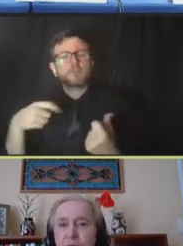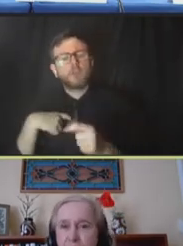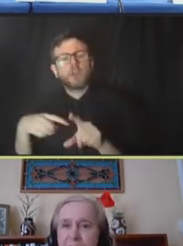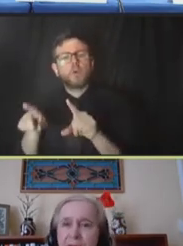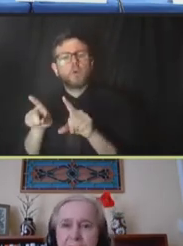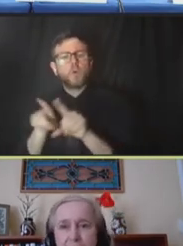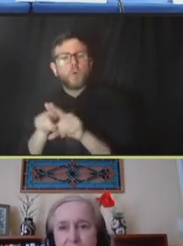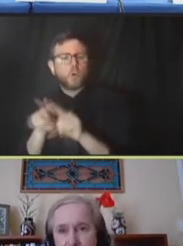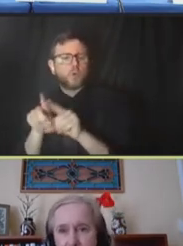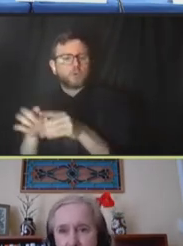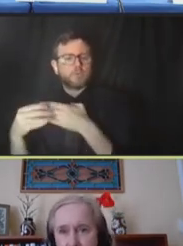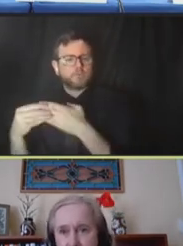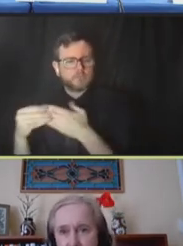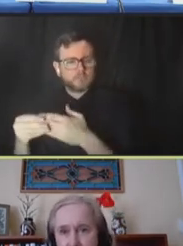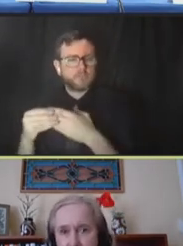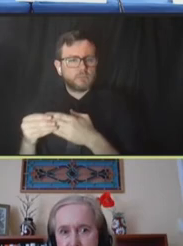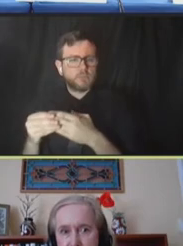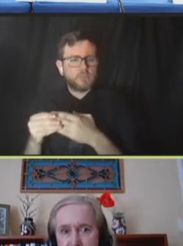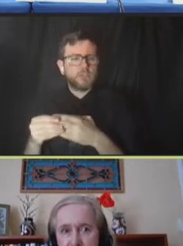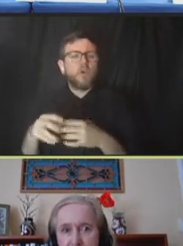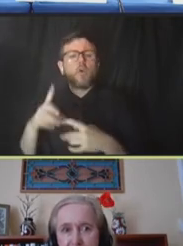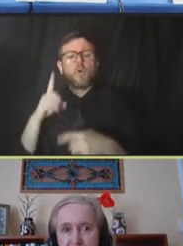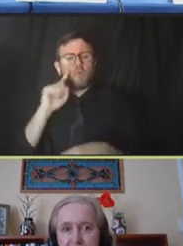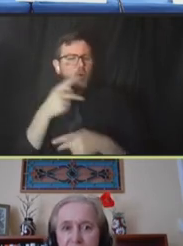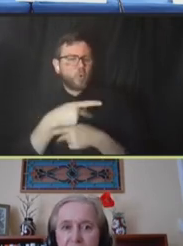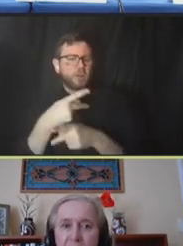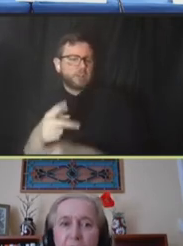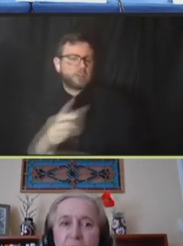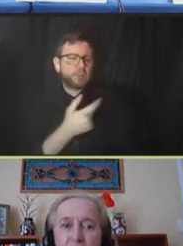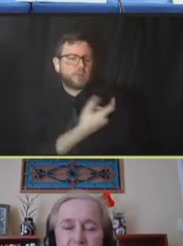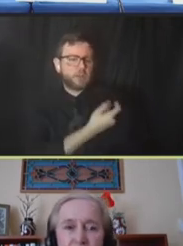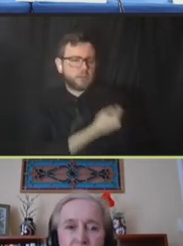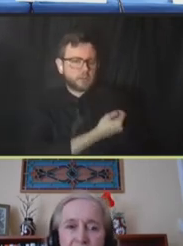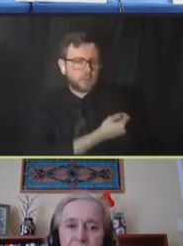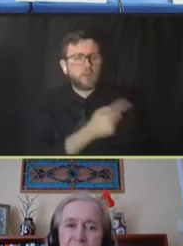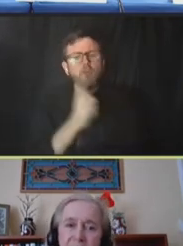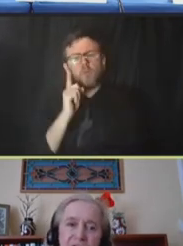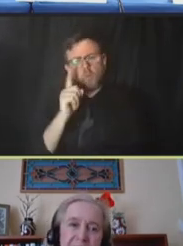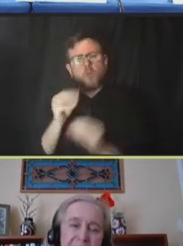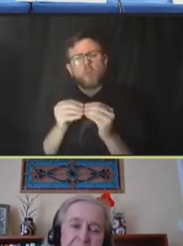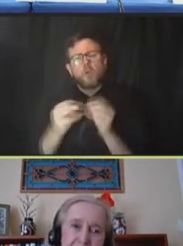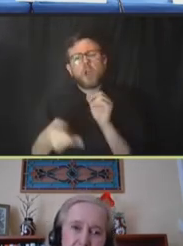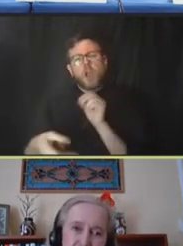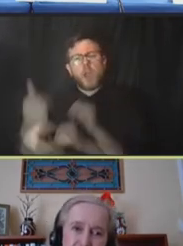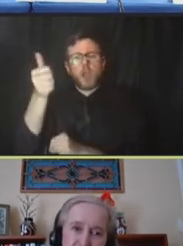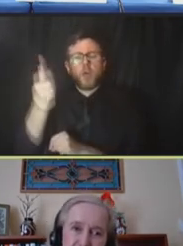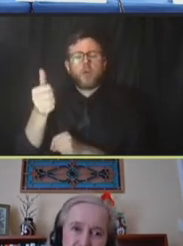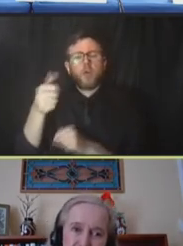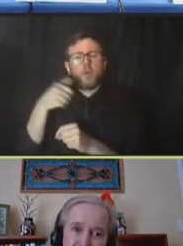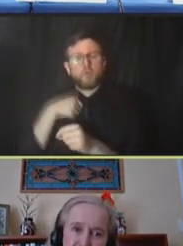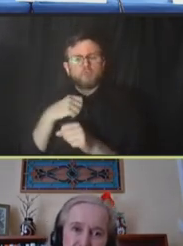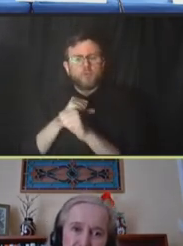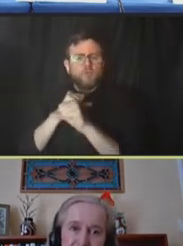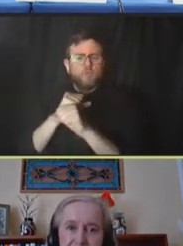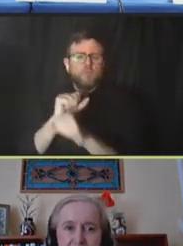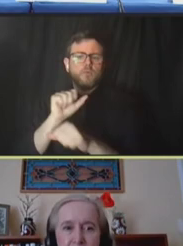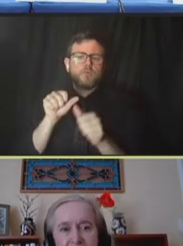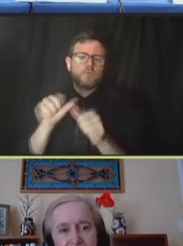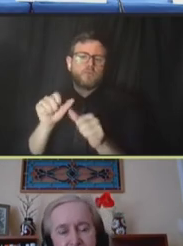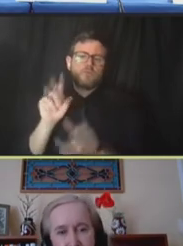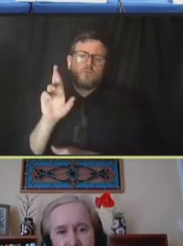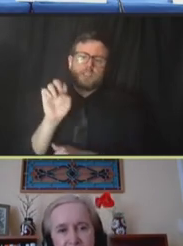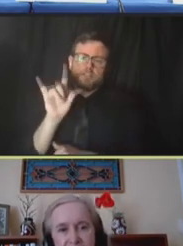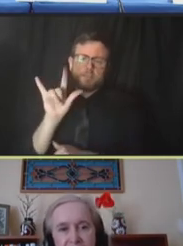as well as a higher resilience, okay? Also, a reduction in labor productivity can